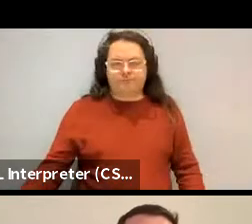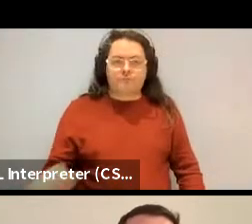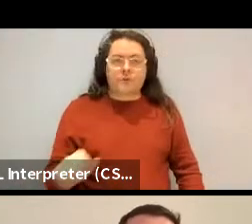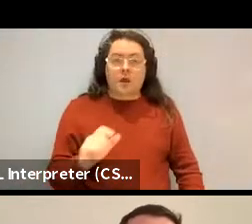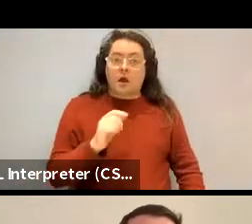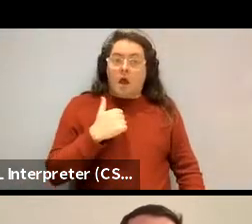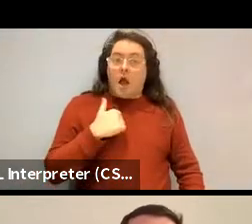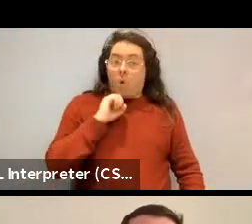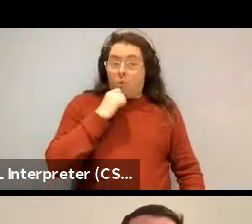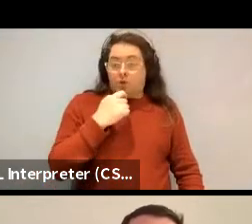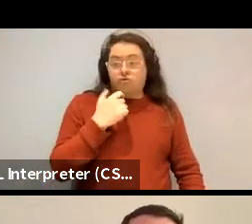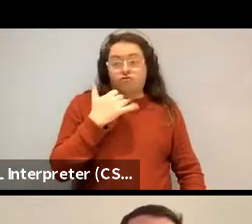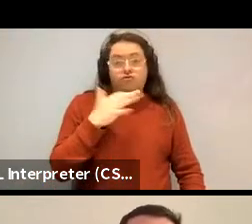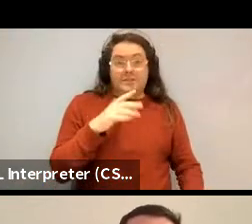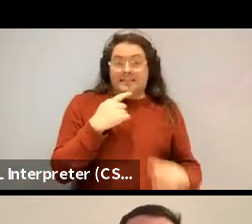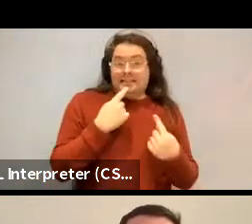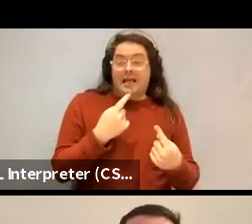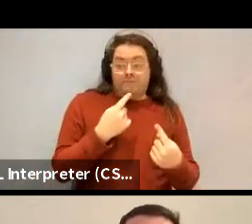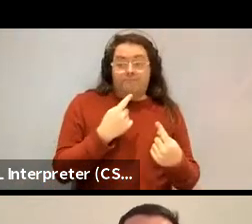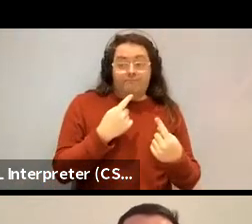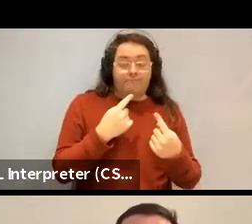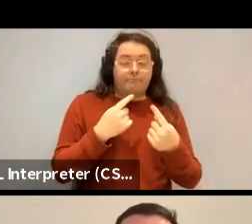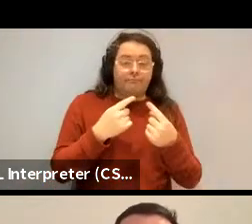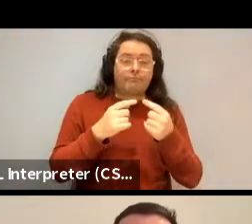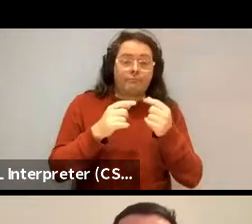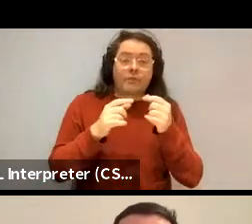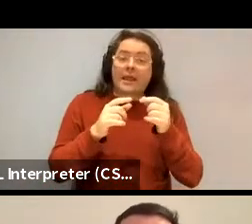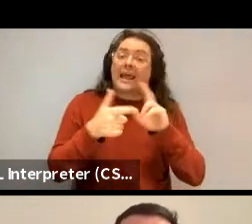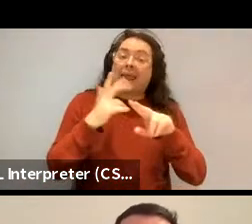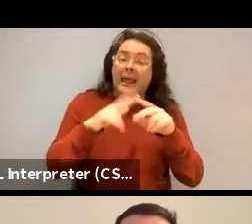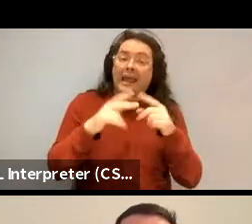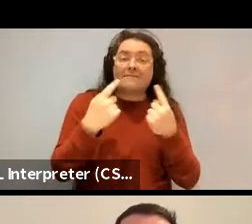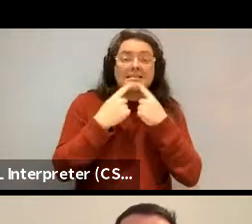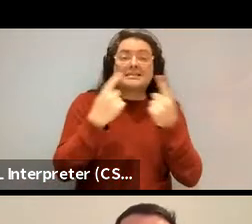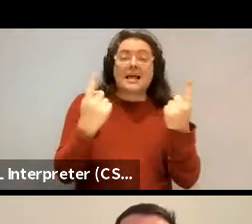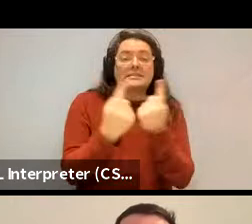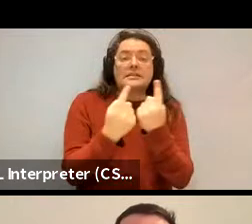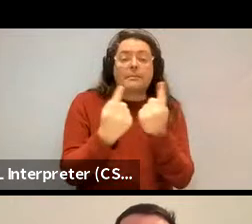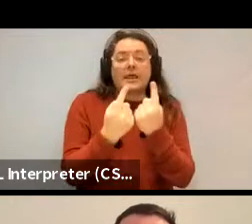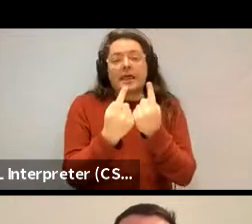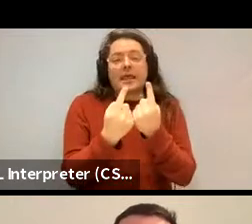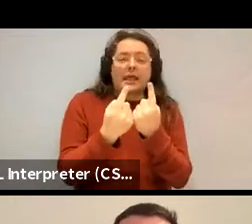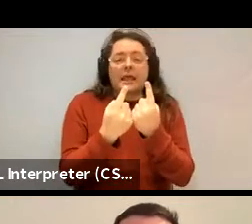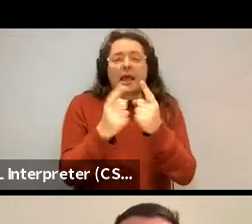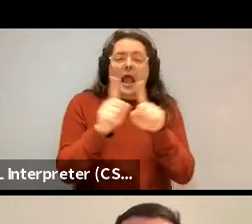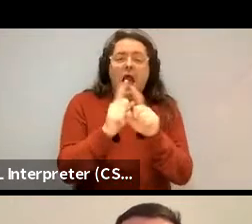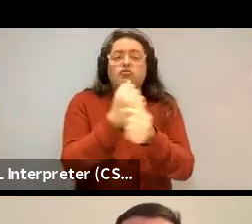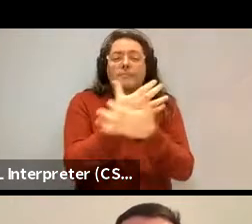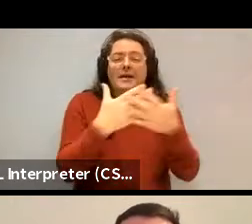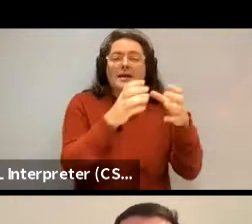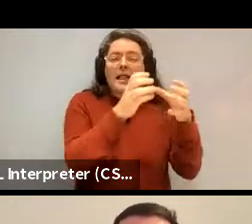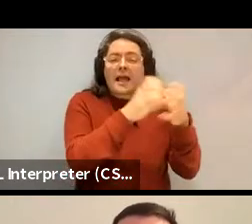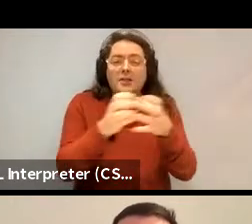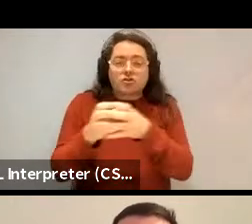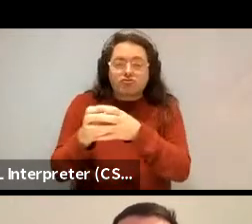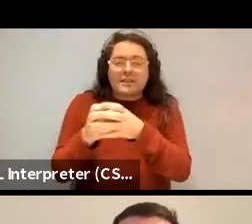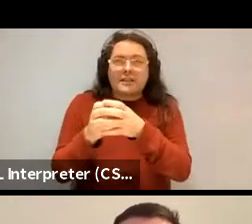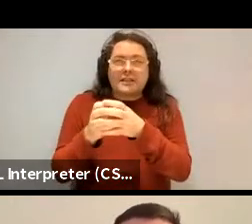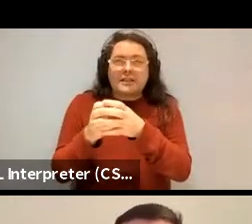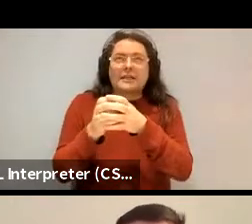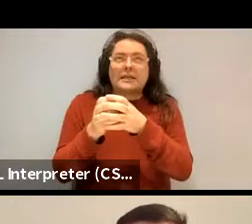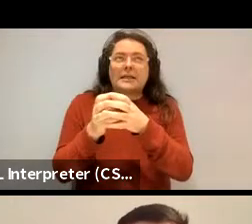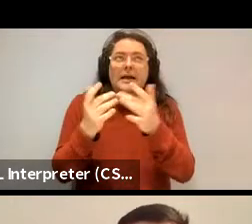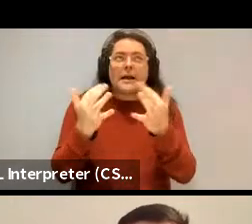I, I'd go on record as saying that's the, if, if it's stated as something like grammatical category of, of